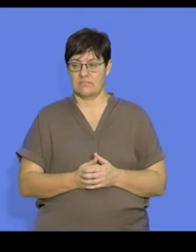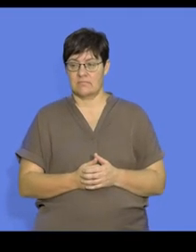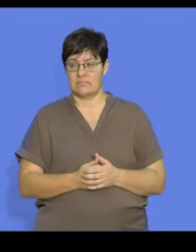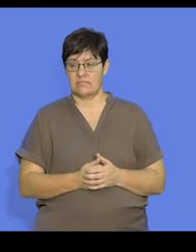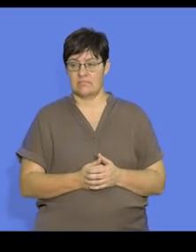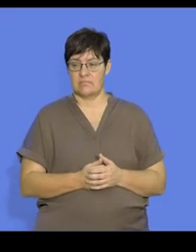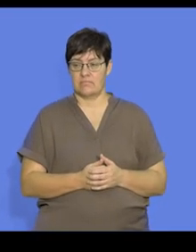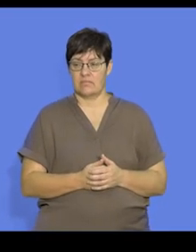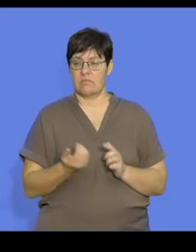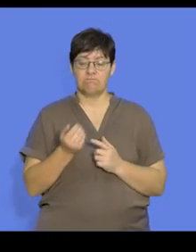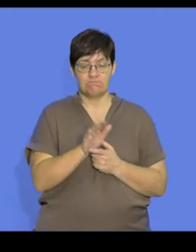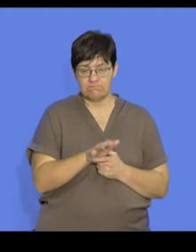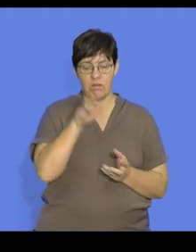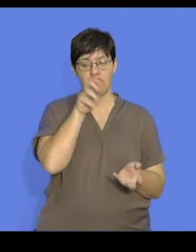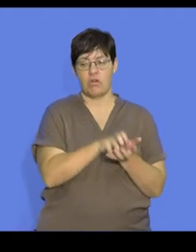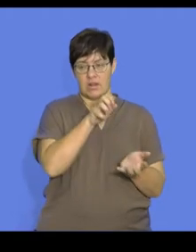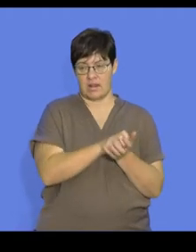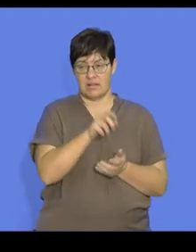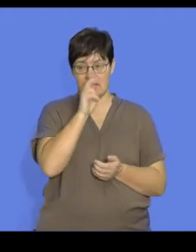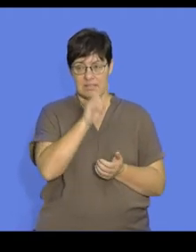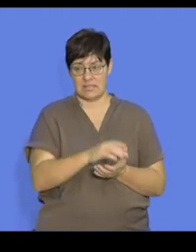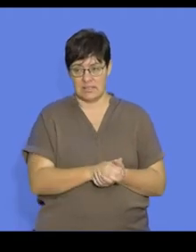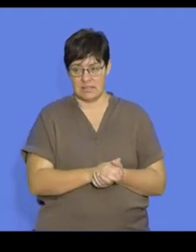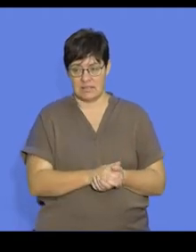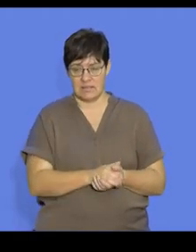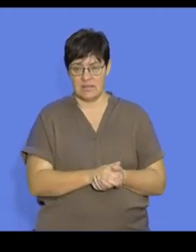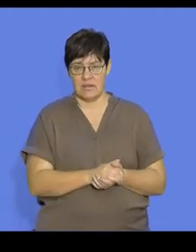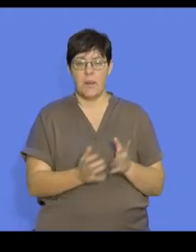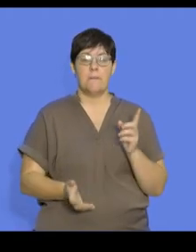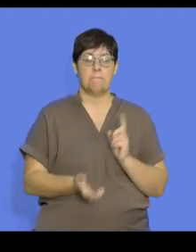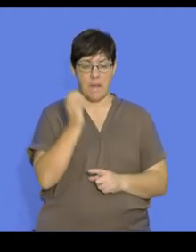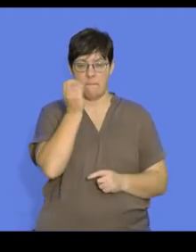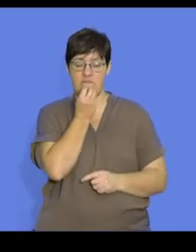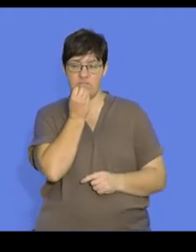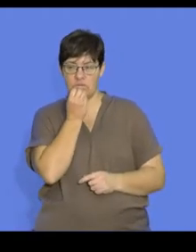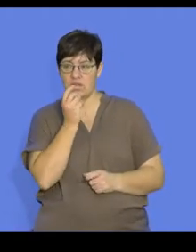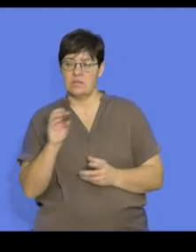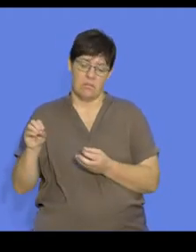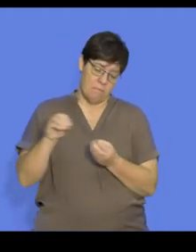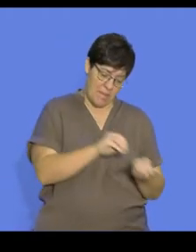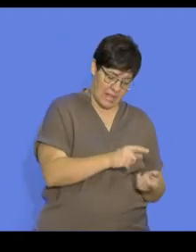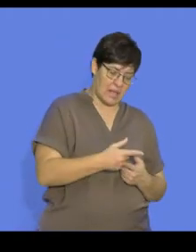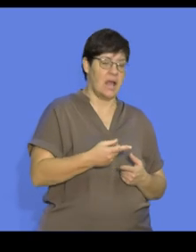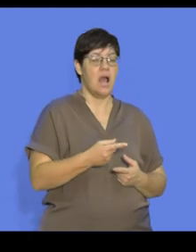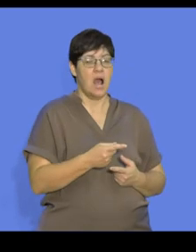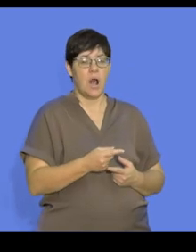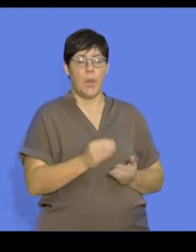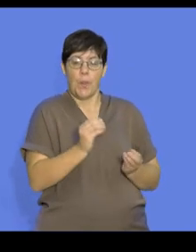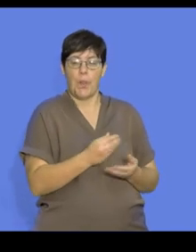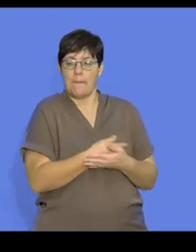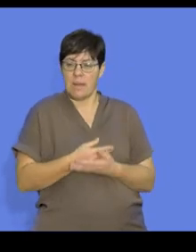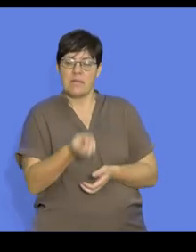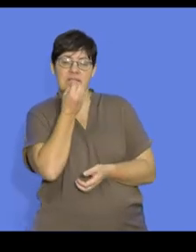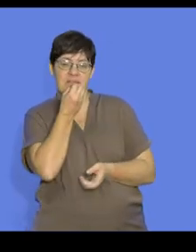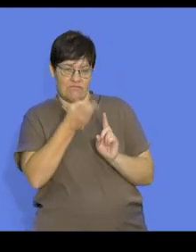So here's an image of a crocodile and you can see that it obviously has caught its prey and it brings it back and the young are